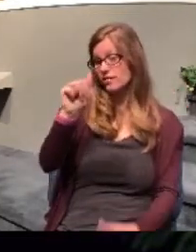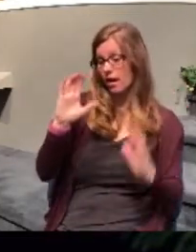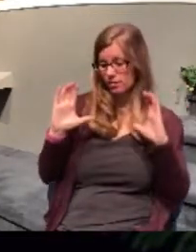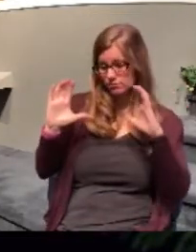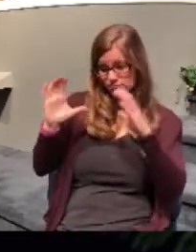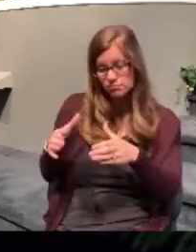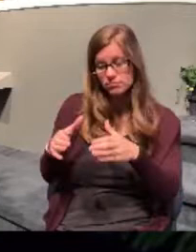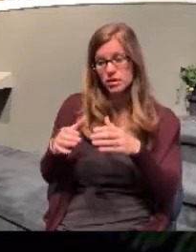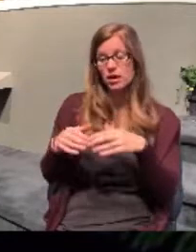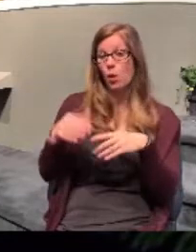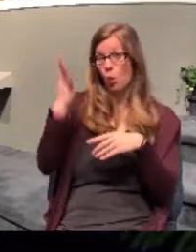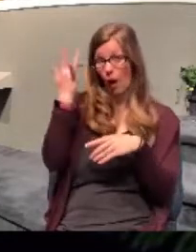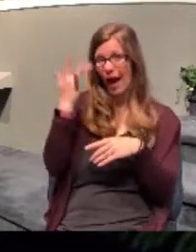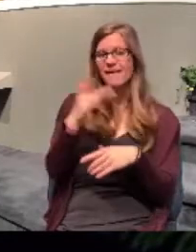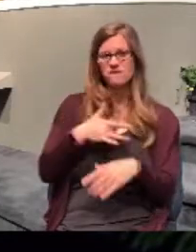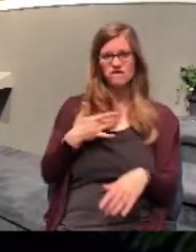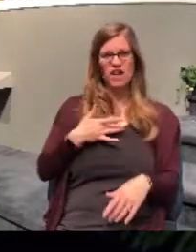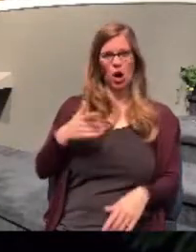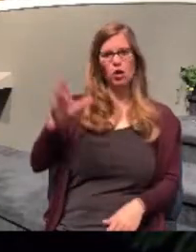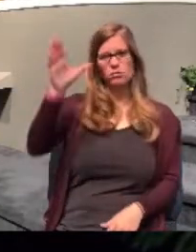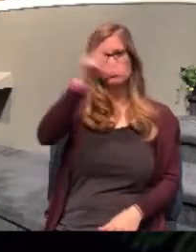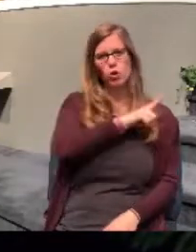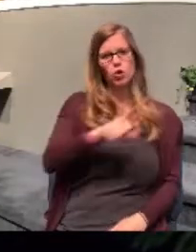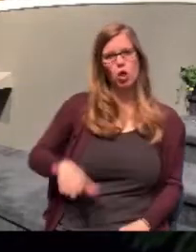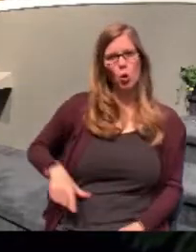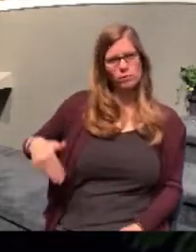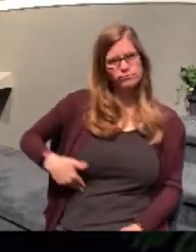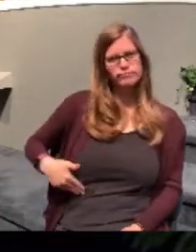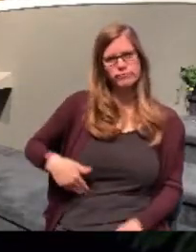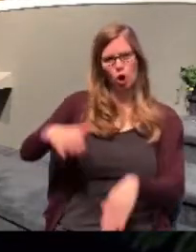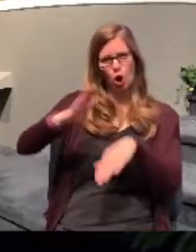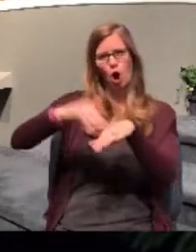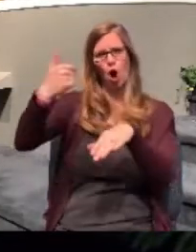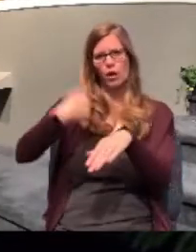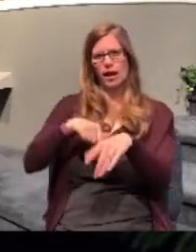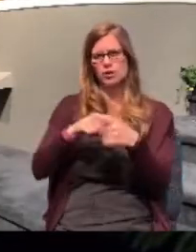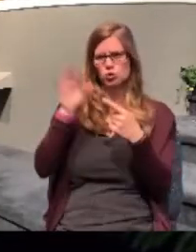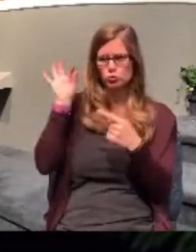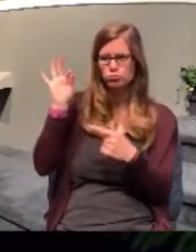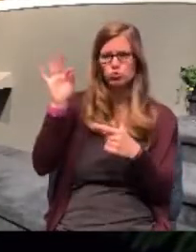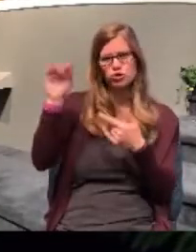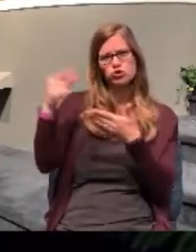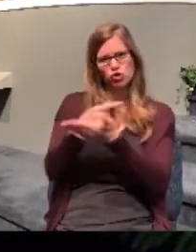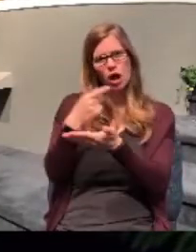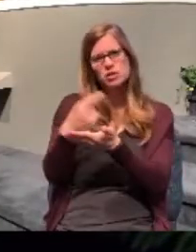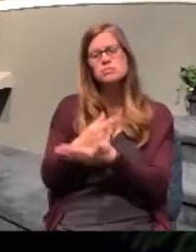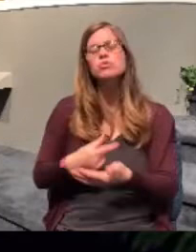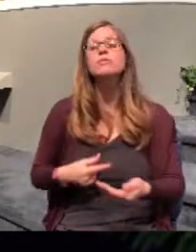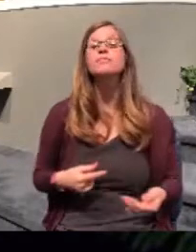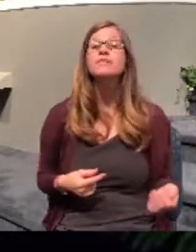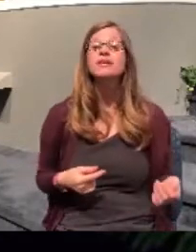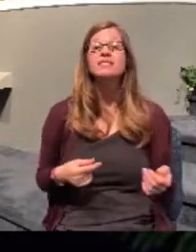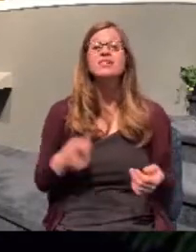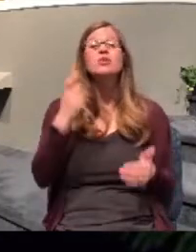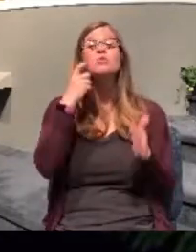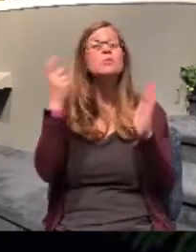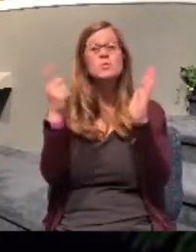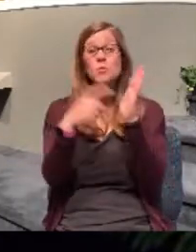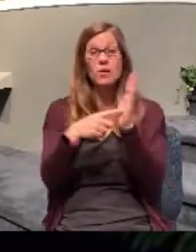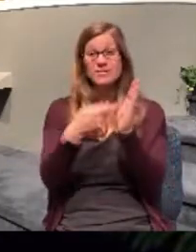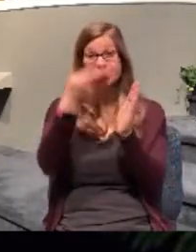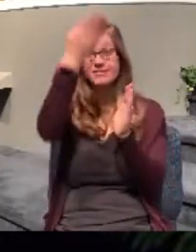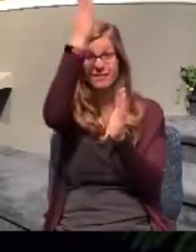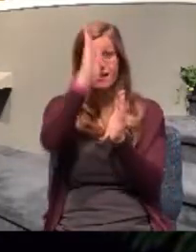the Lord had called us for to preach the gospel unto them. Notice that once God's will was